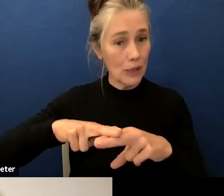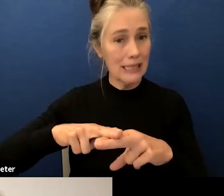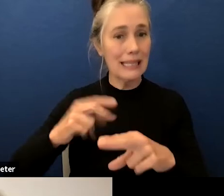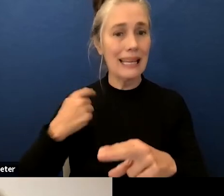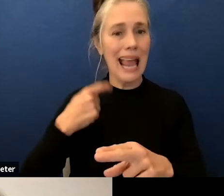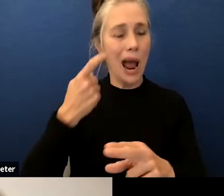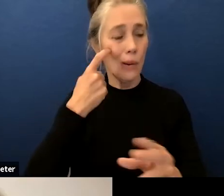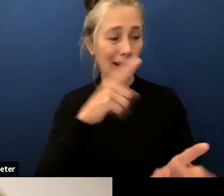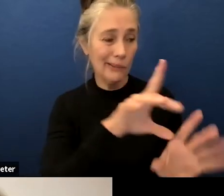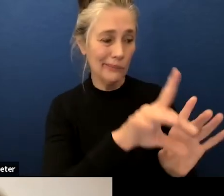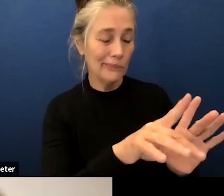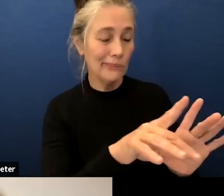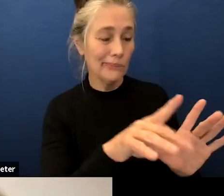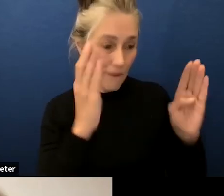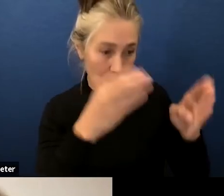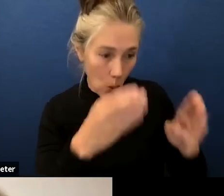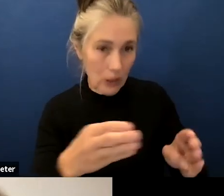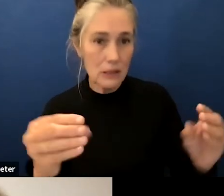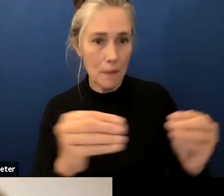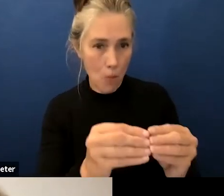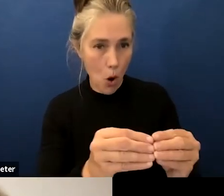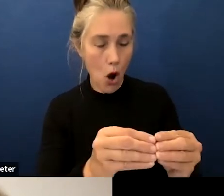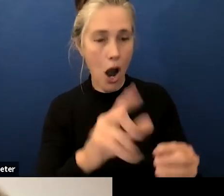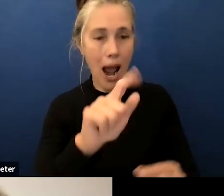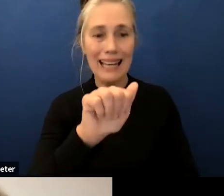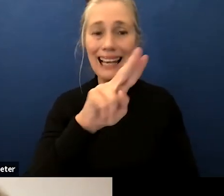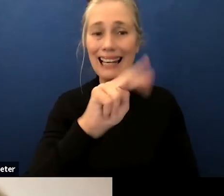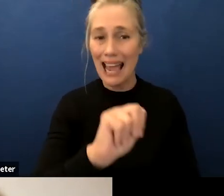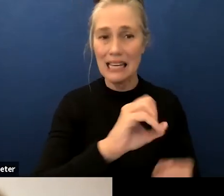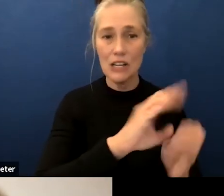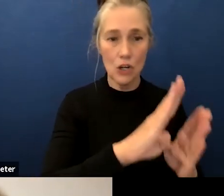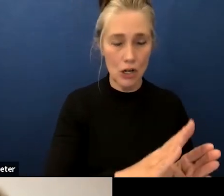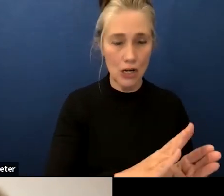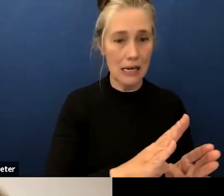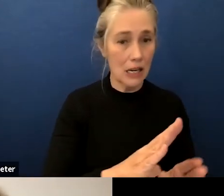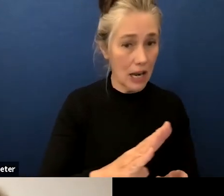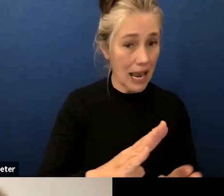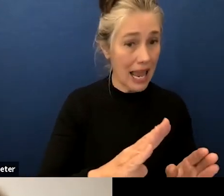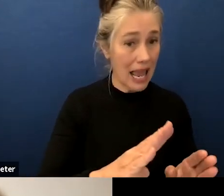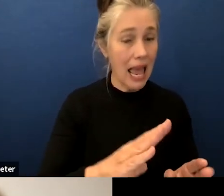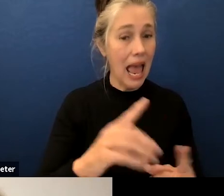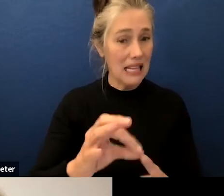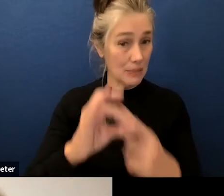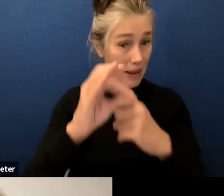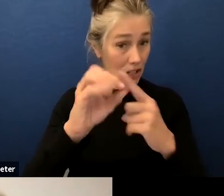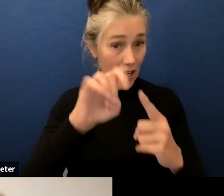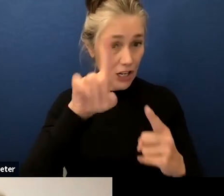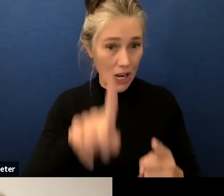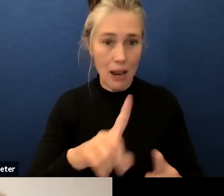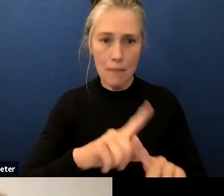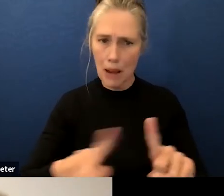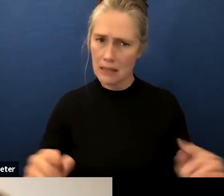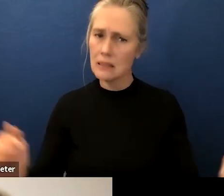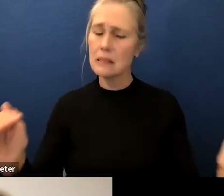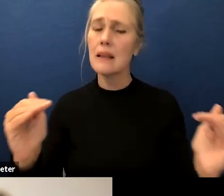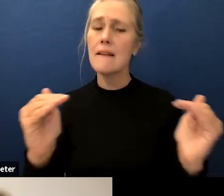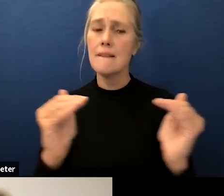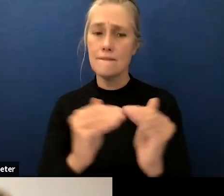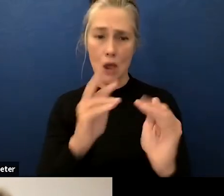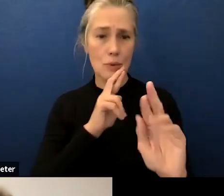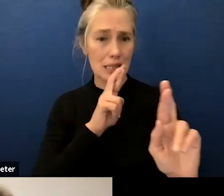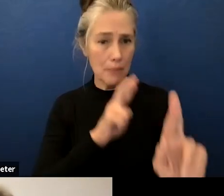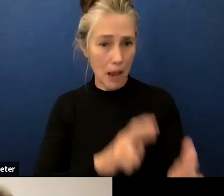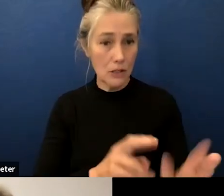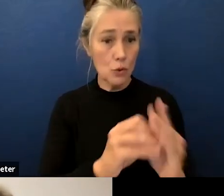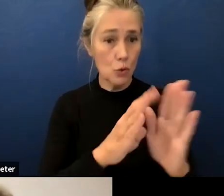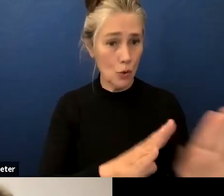latinx students in special education along with equitable responses to student behaviors engagement of